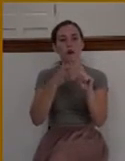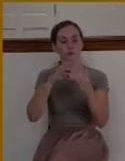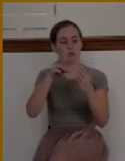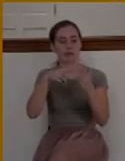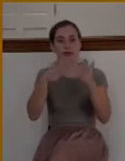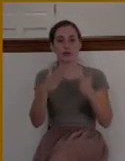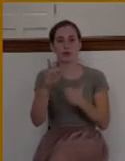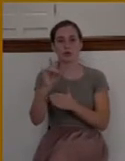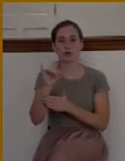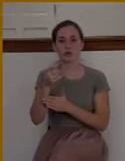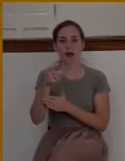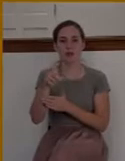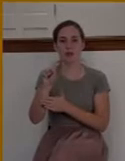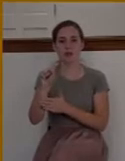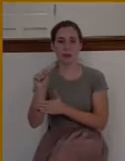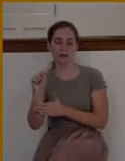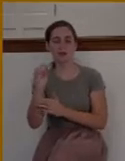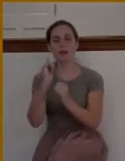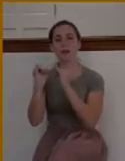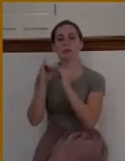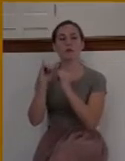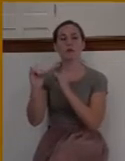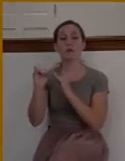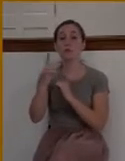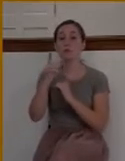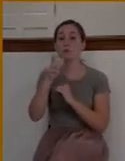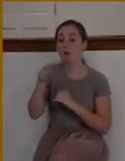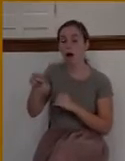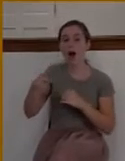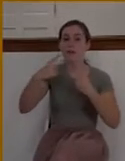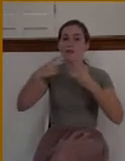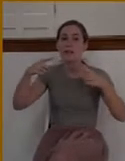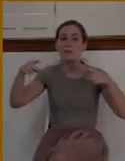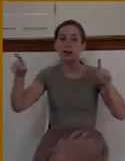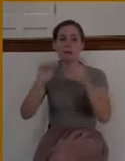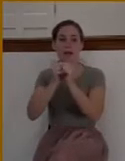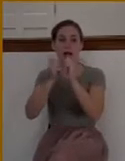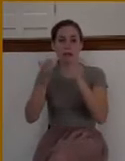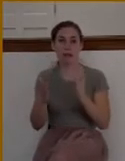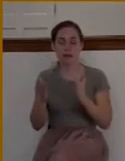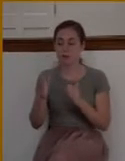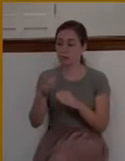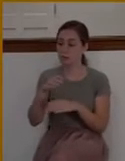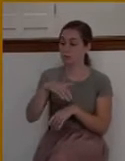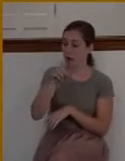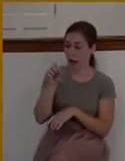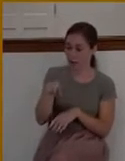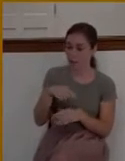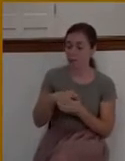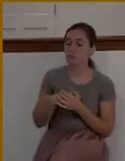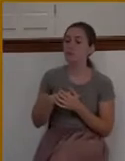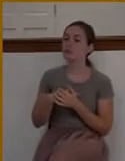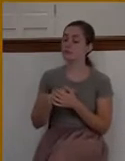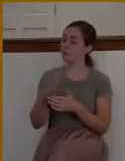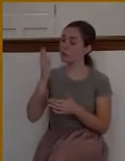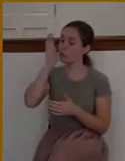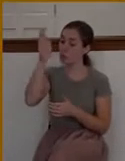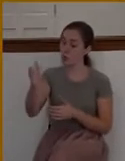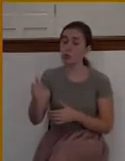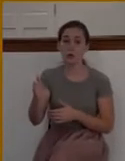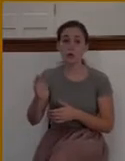athlete. And they were asking him about this one question. And he said this, One day we're all going to die and God is going to judge us.